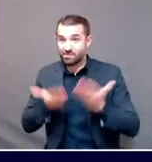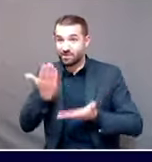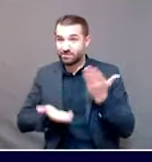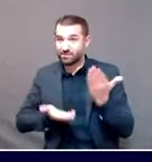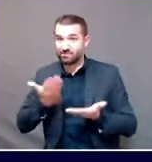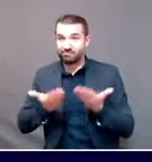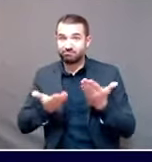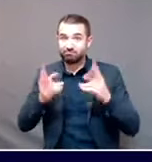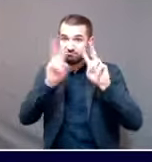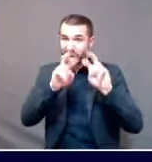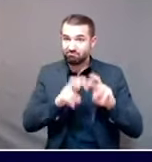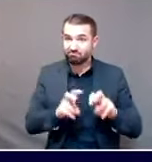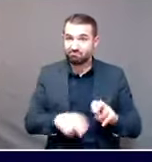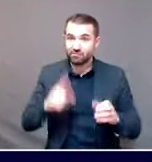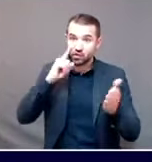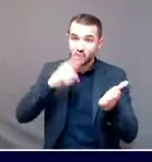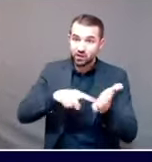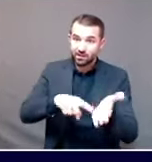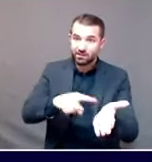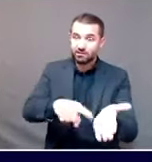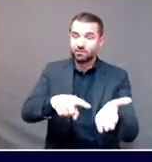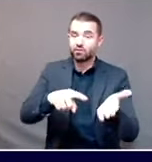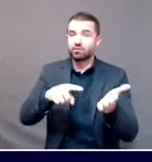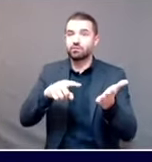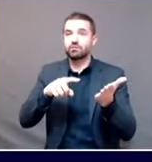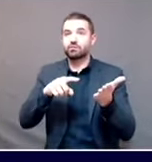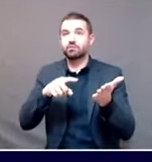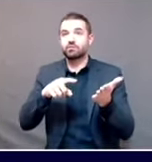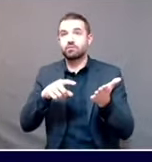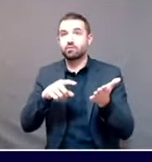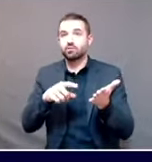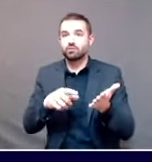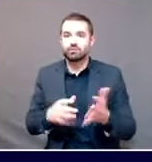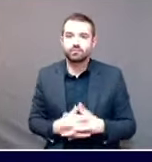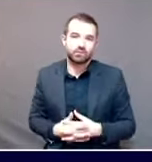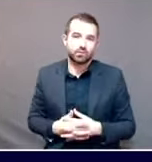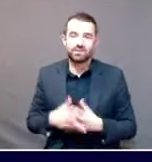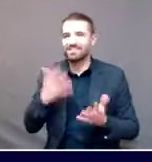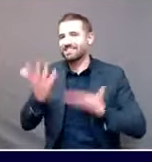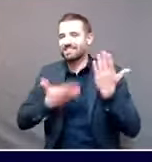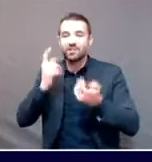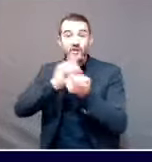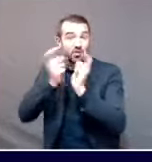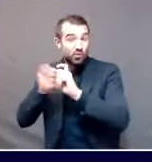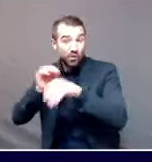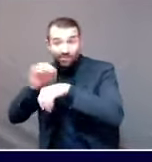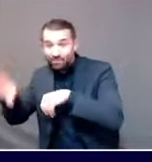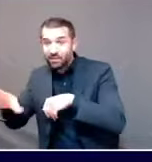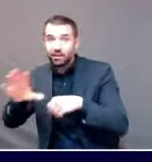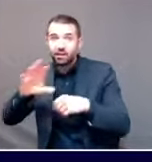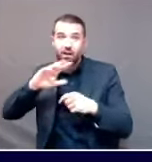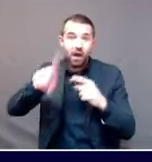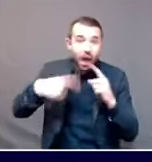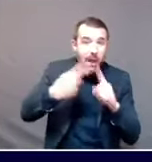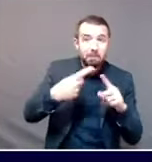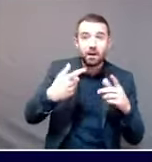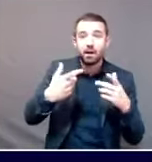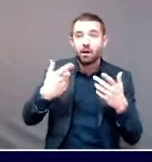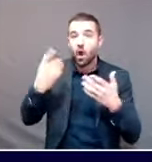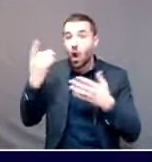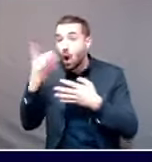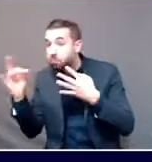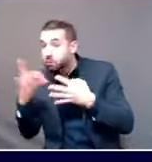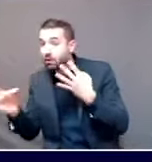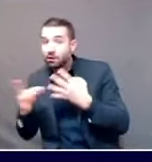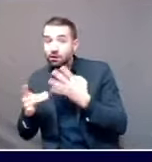We should continue to encourage people who are traveling for optional travel to rely on testing and go back to just having a quarantine